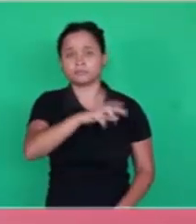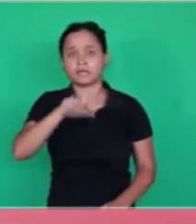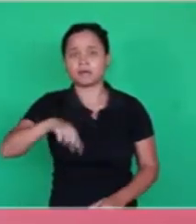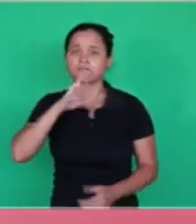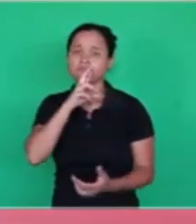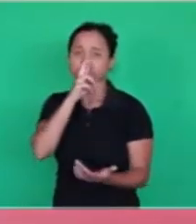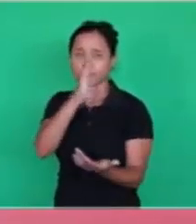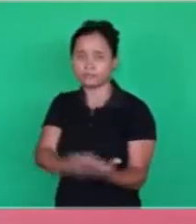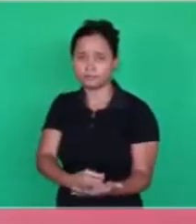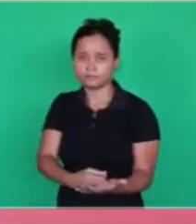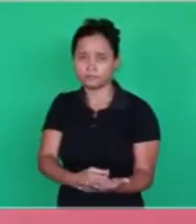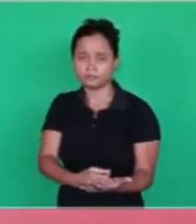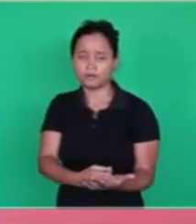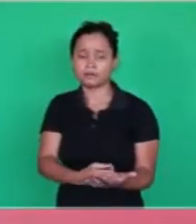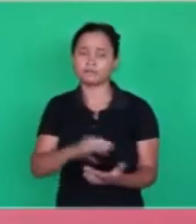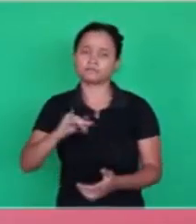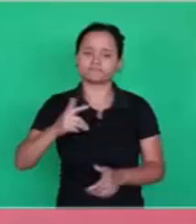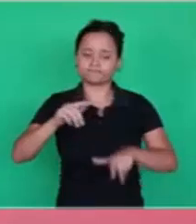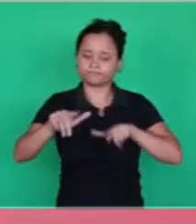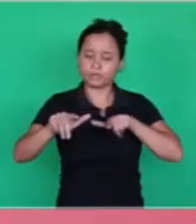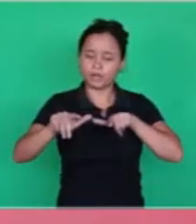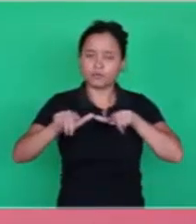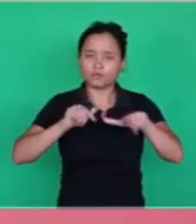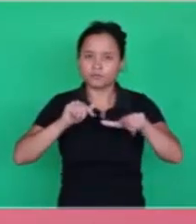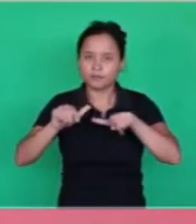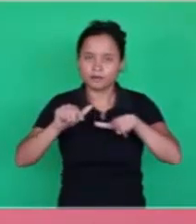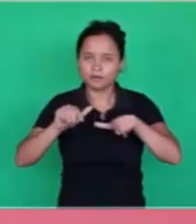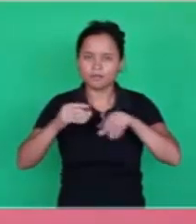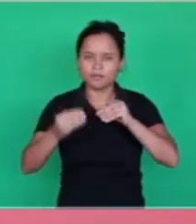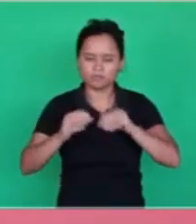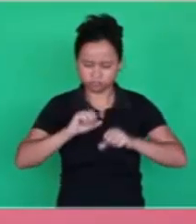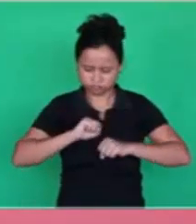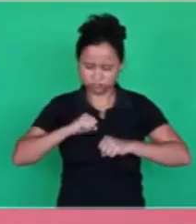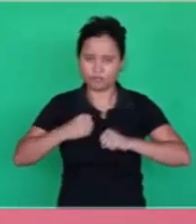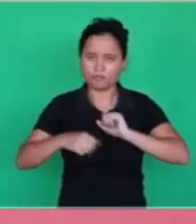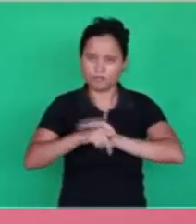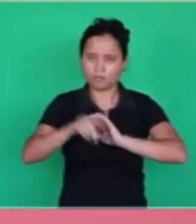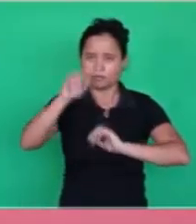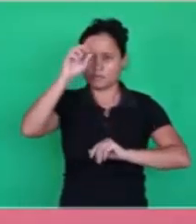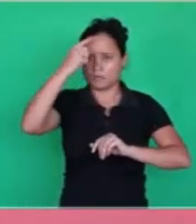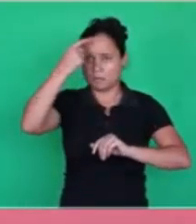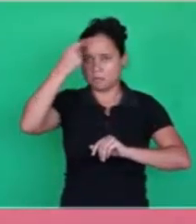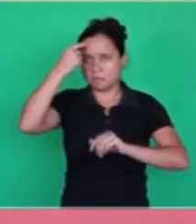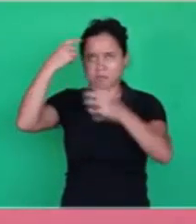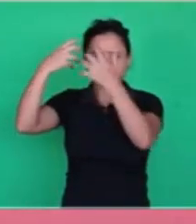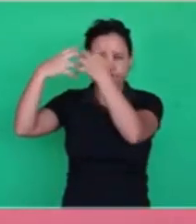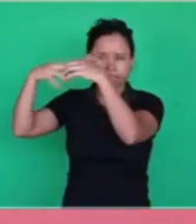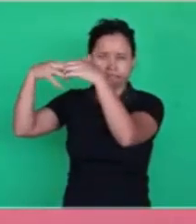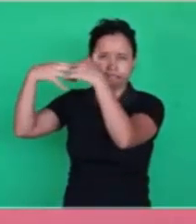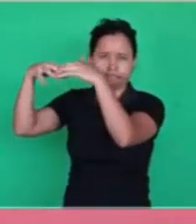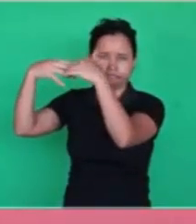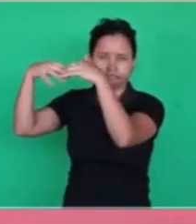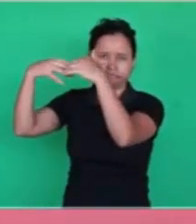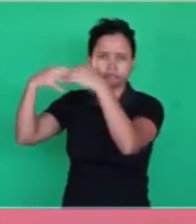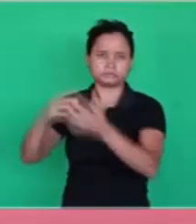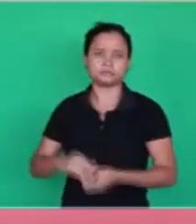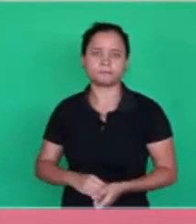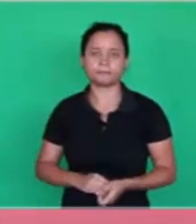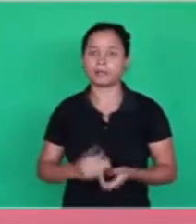They are the result of a work, an effort, a mental effort of a person. The logos